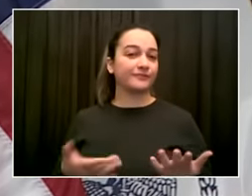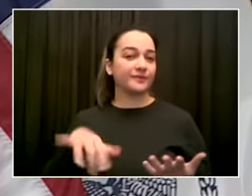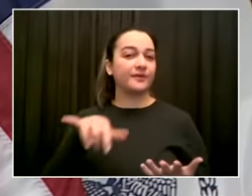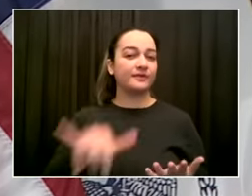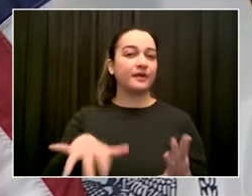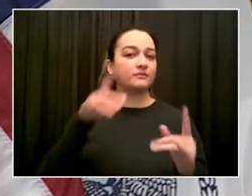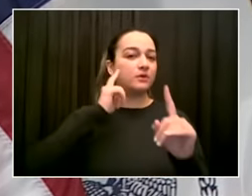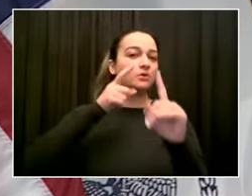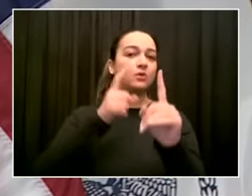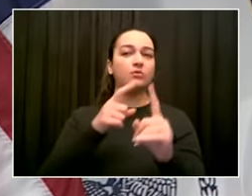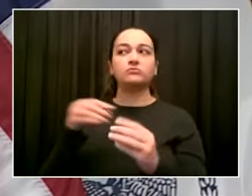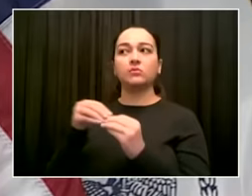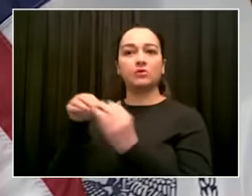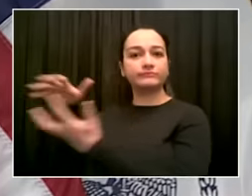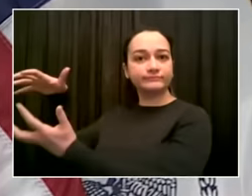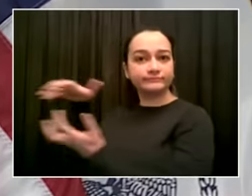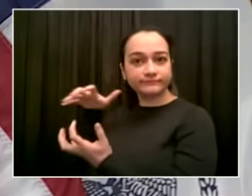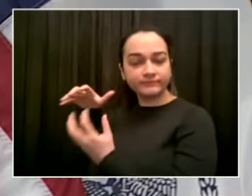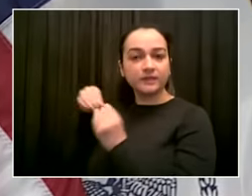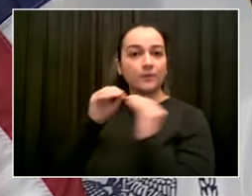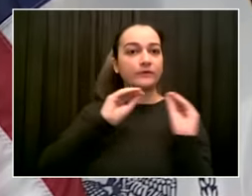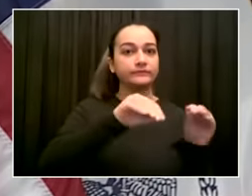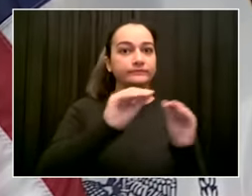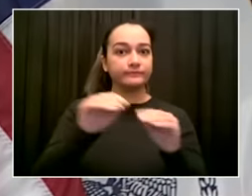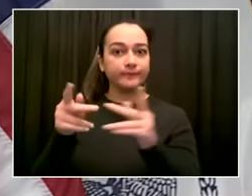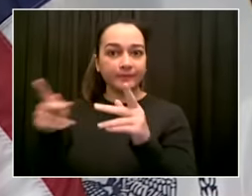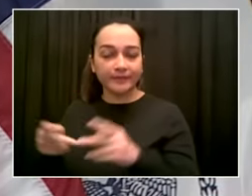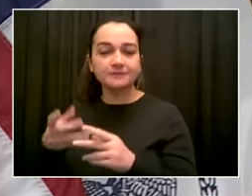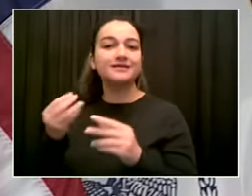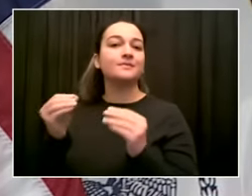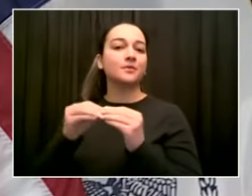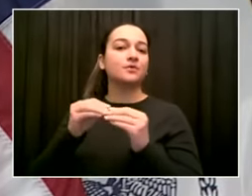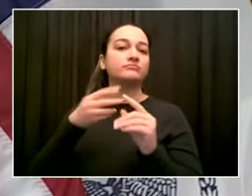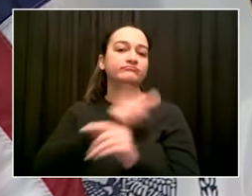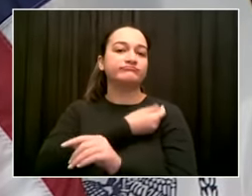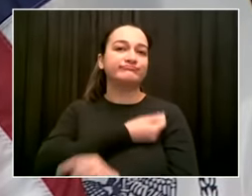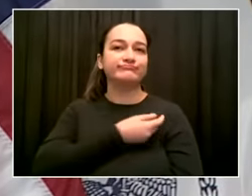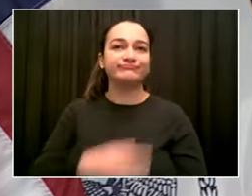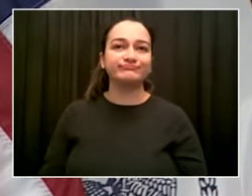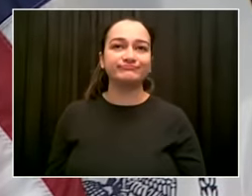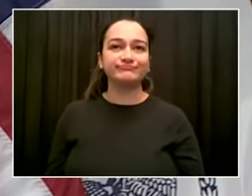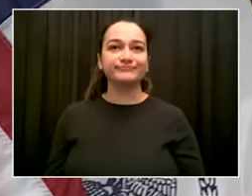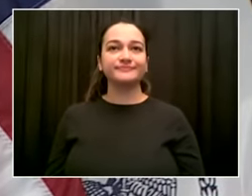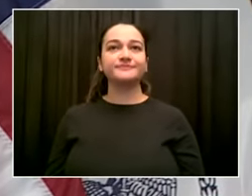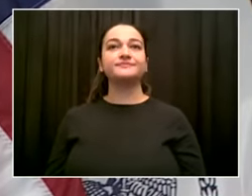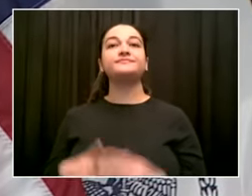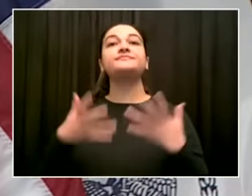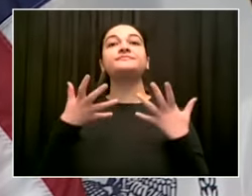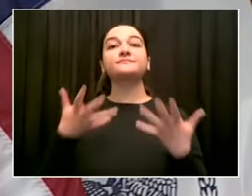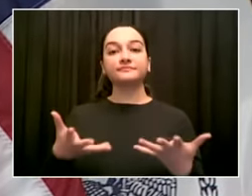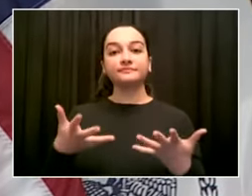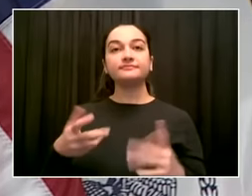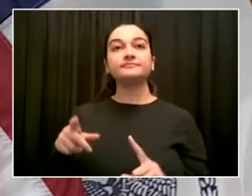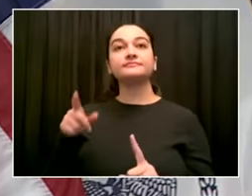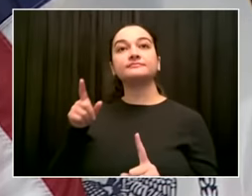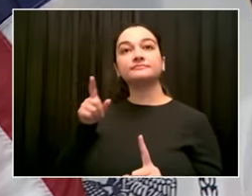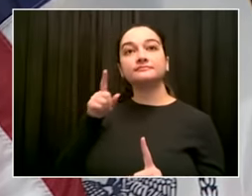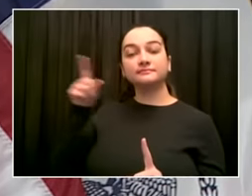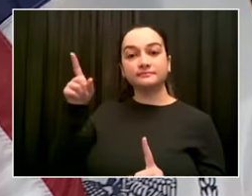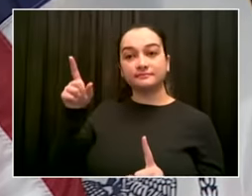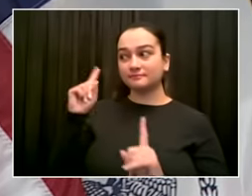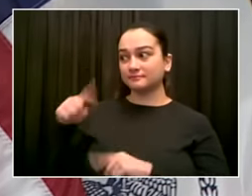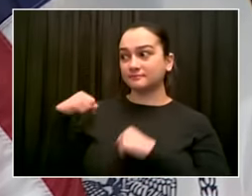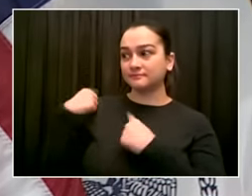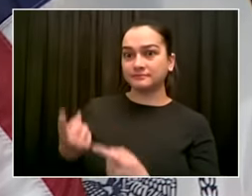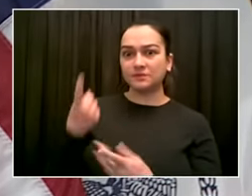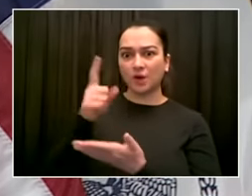The governor has not given a news conference for a week. We are still in the middle of a pandemic, a massive, vital, complicated vaccination